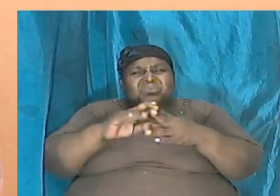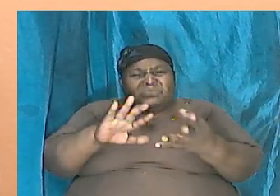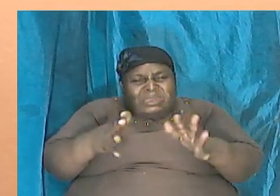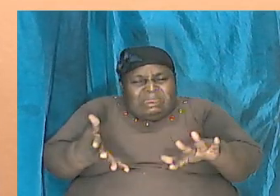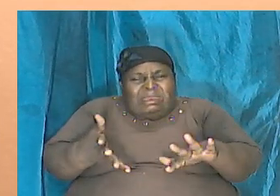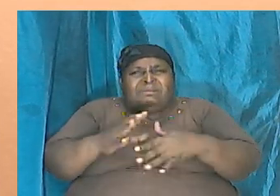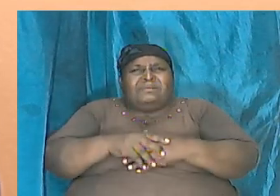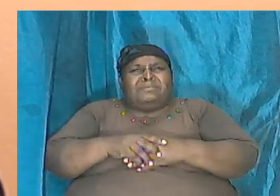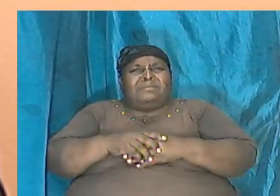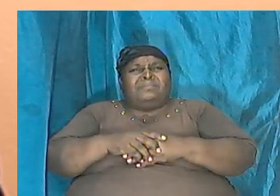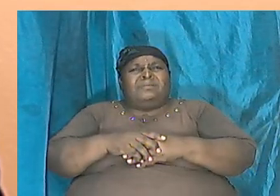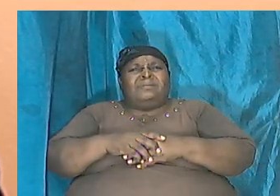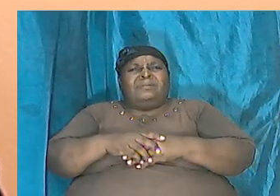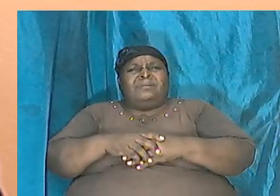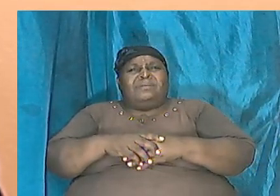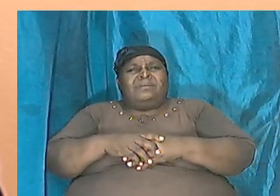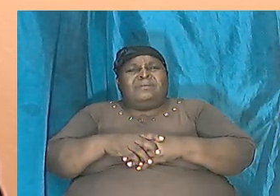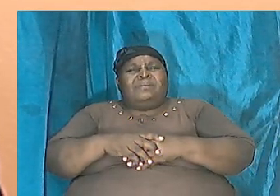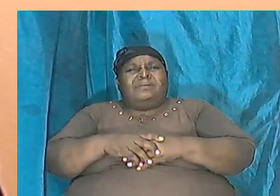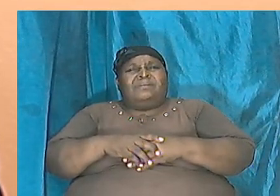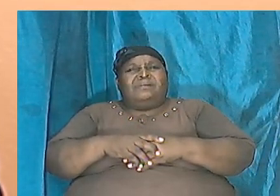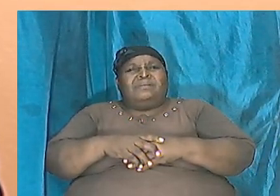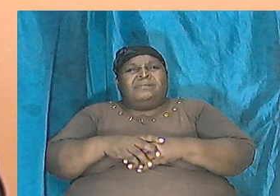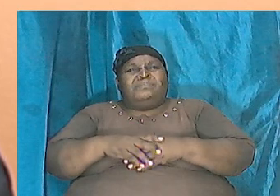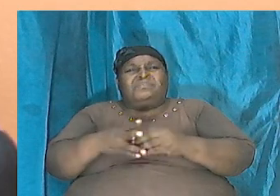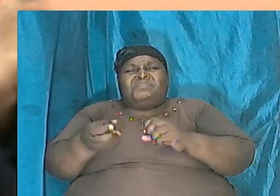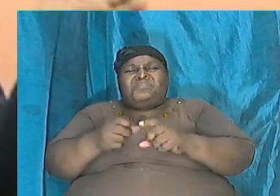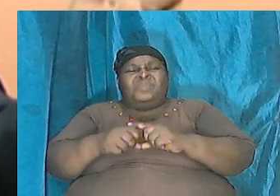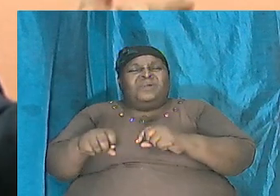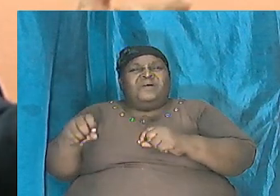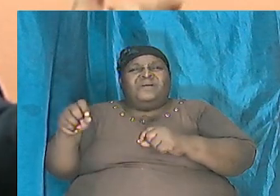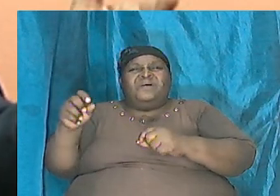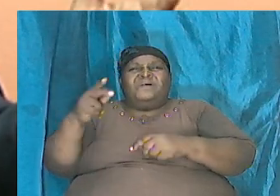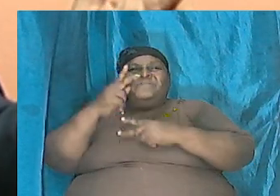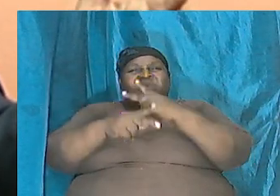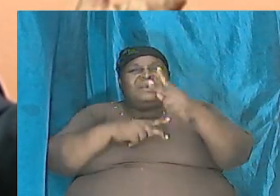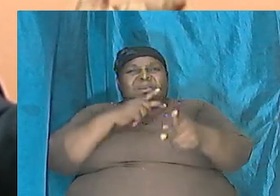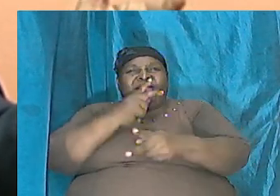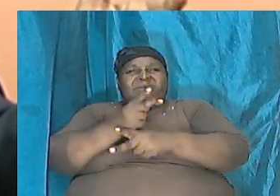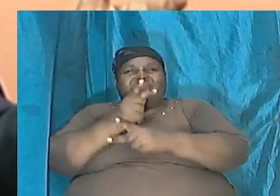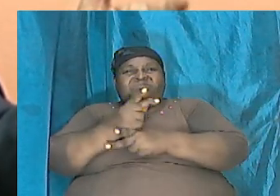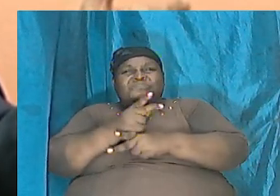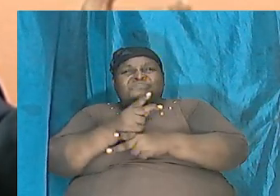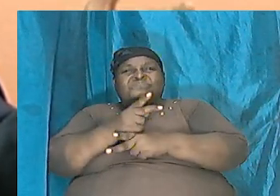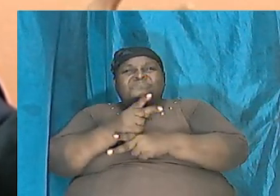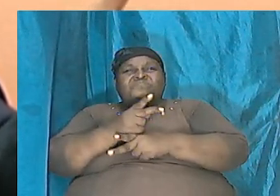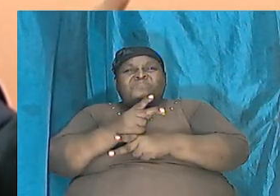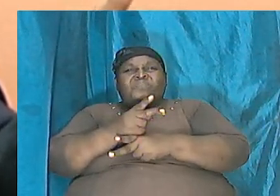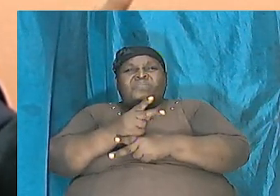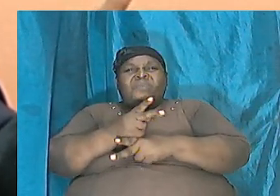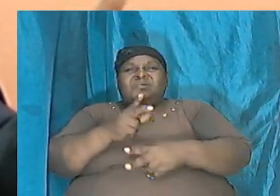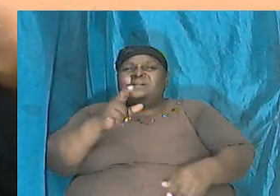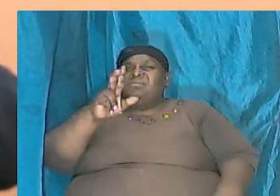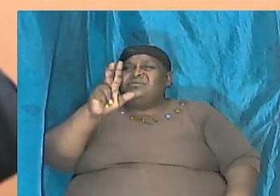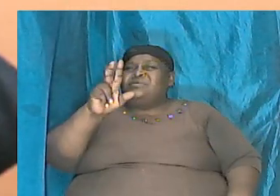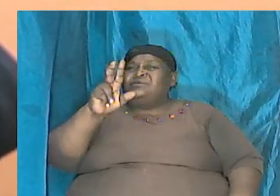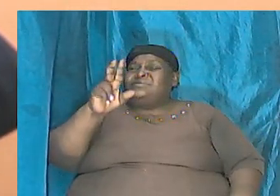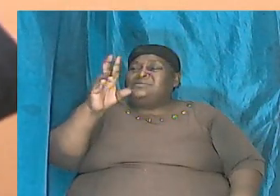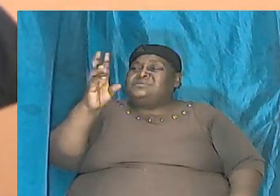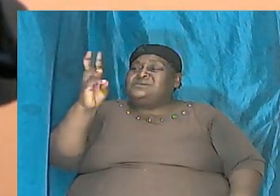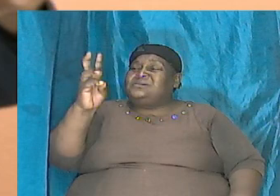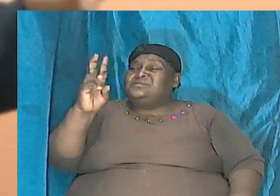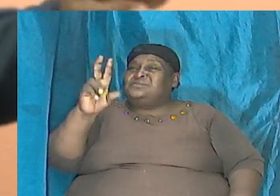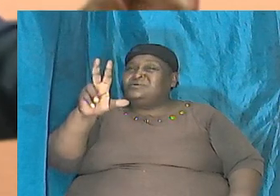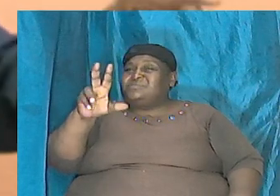based on the kinds we had anywhere between three and six thousand animals and the